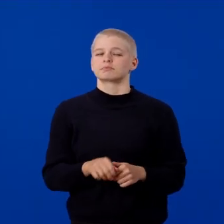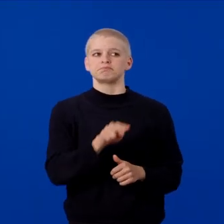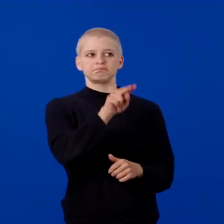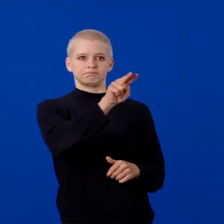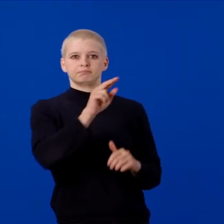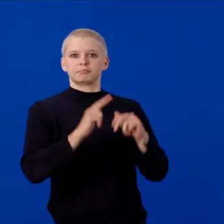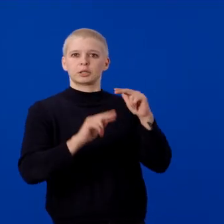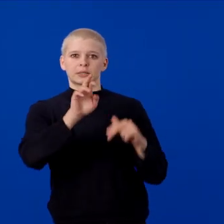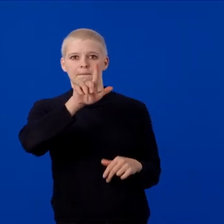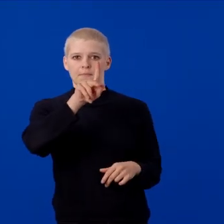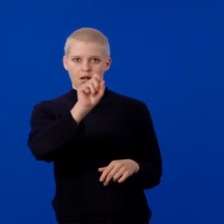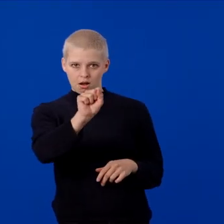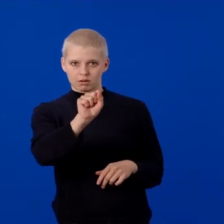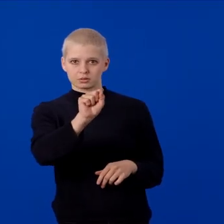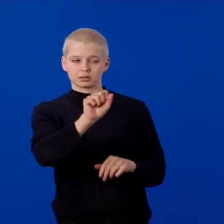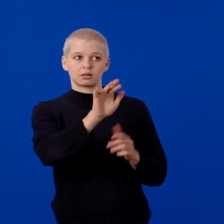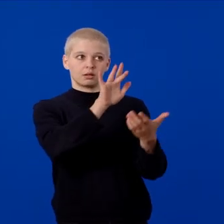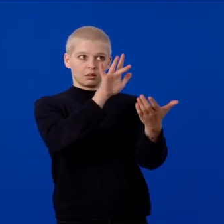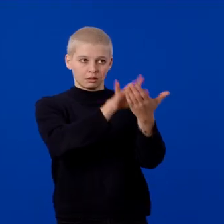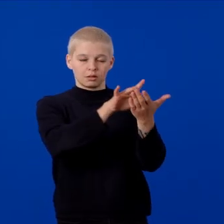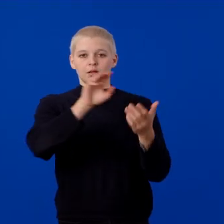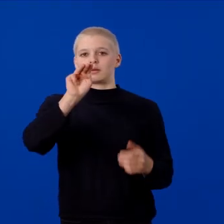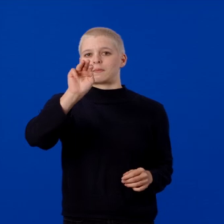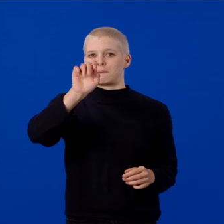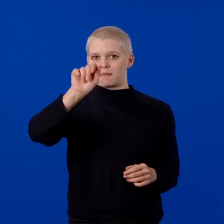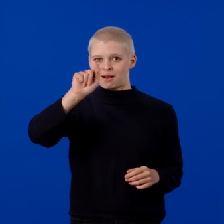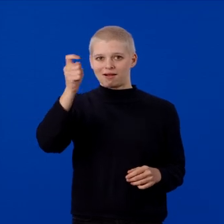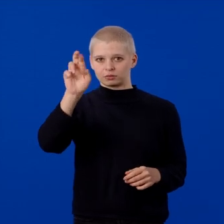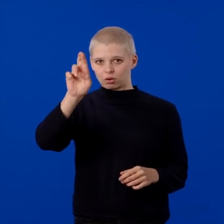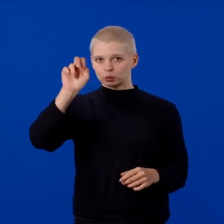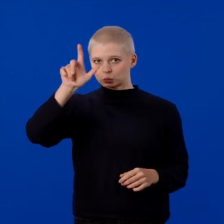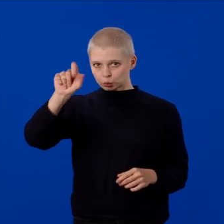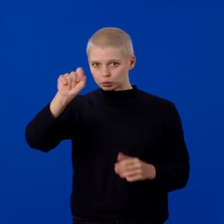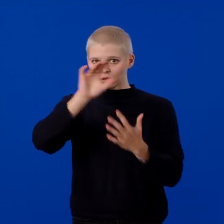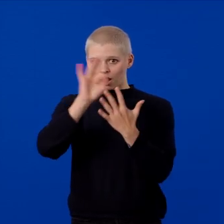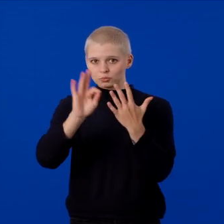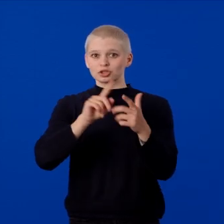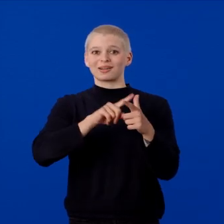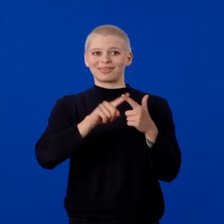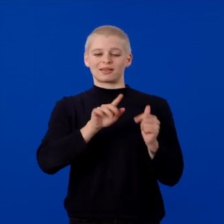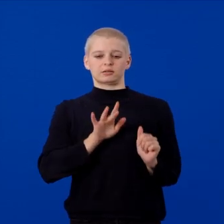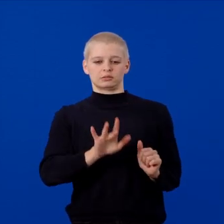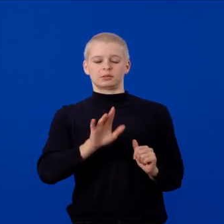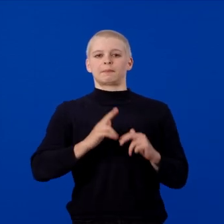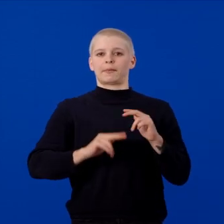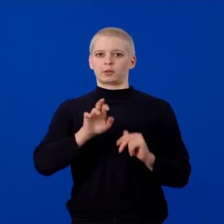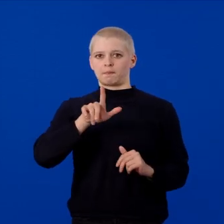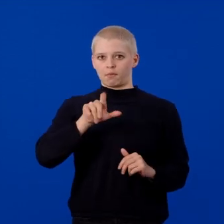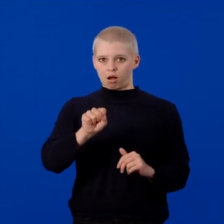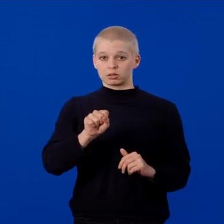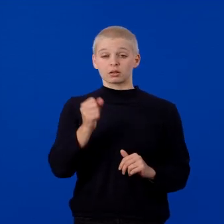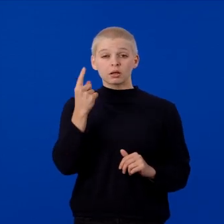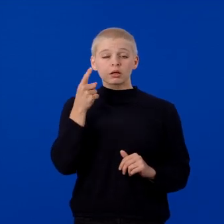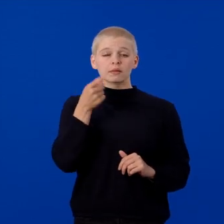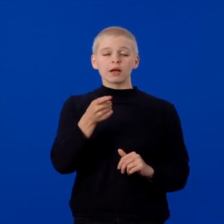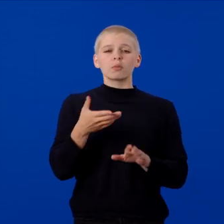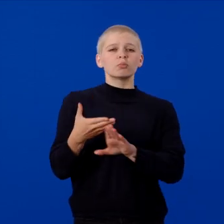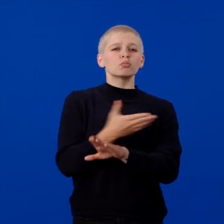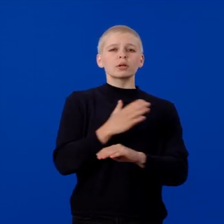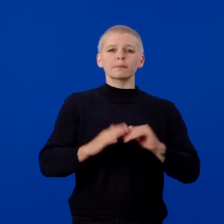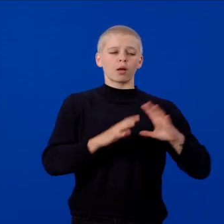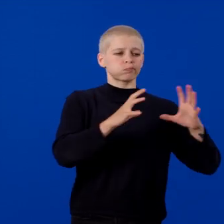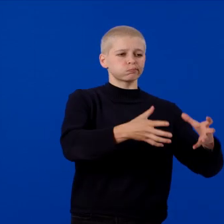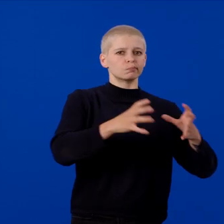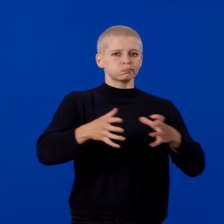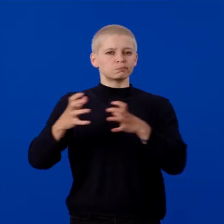Blocks, click on Meta XR Tools, Option, and then Building Blocks. Building Blocks are essentially pre-built components